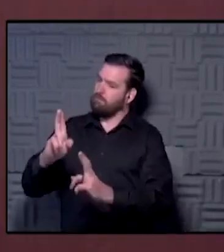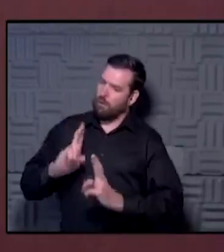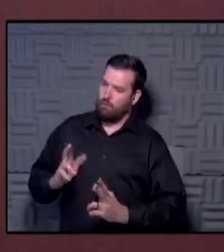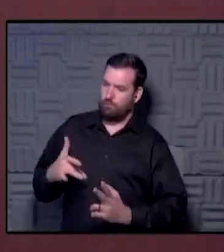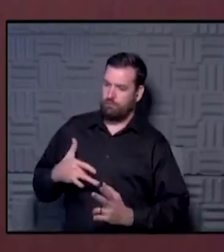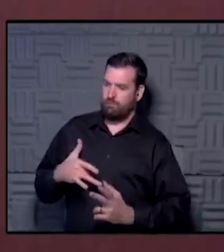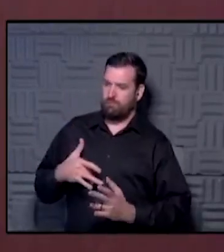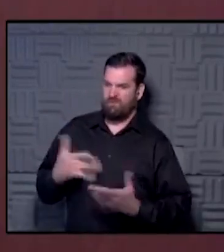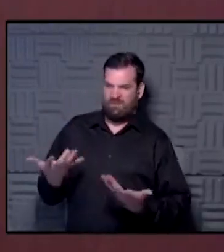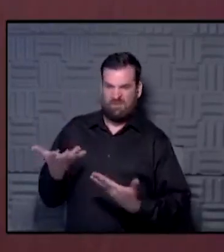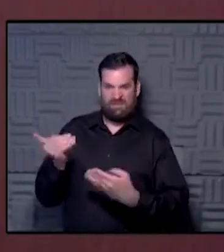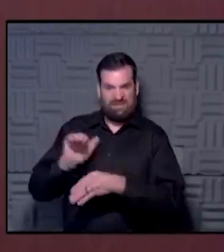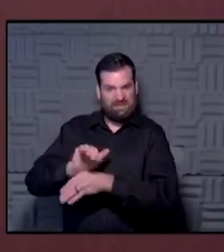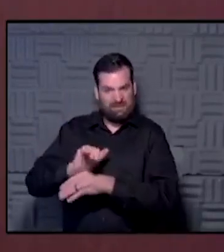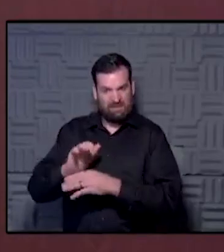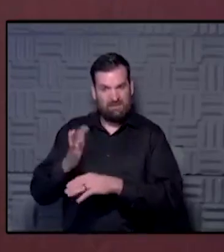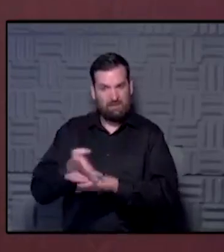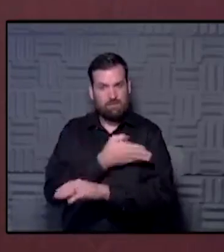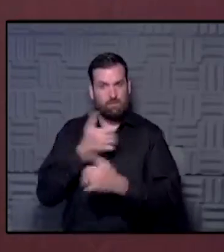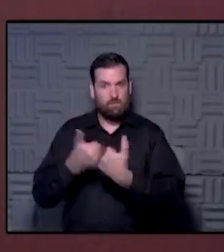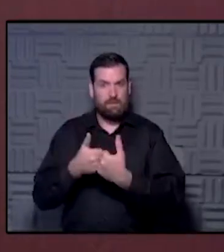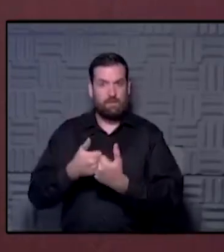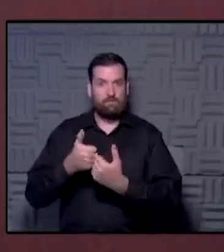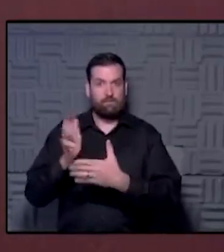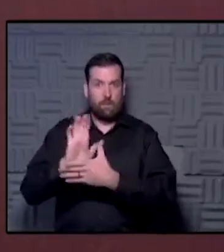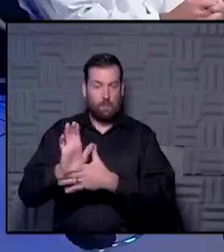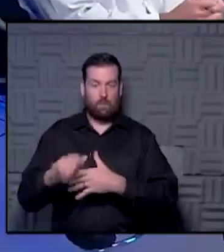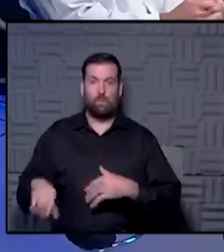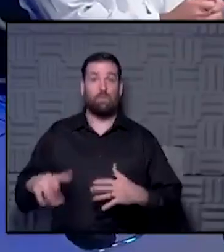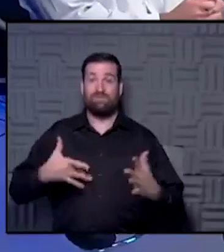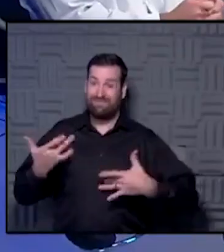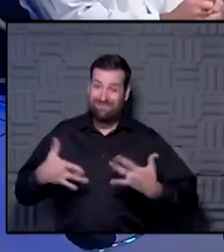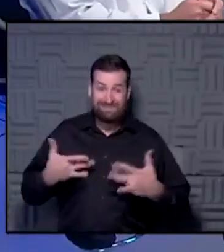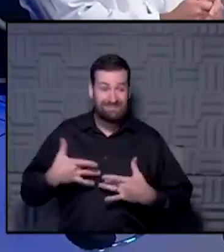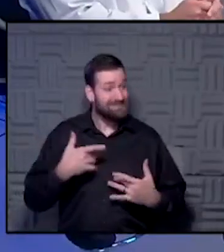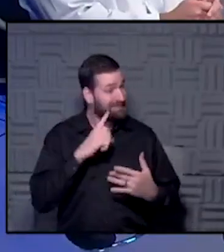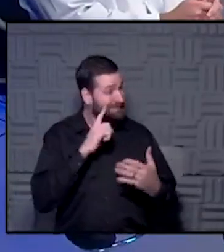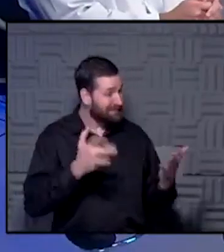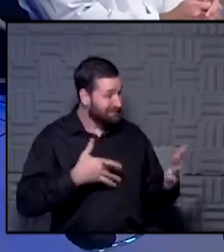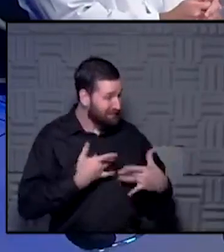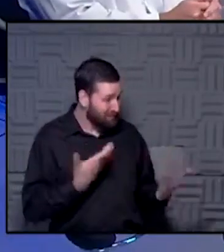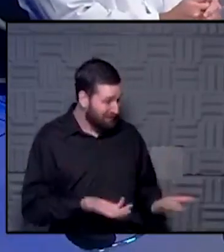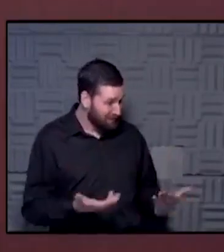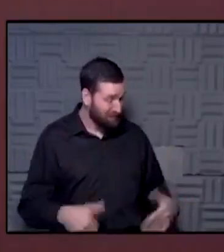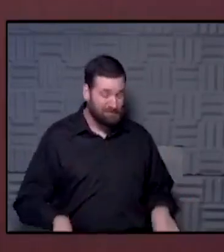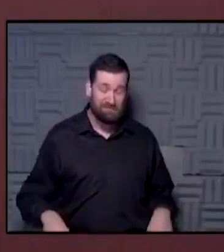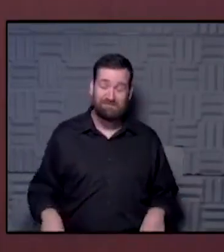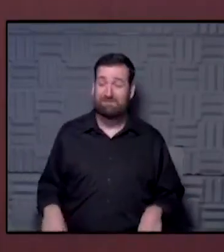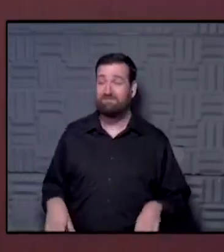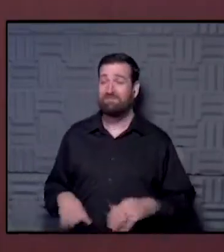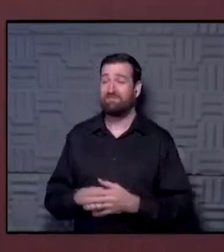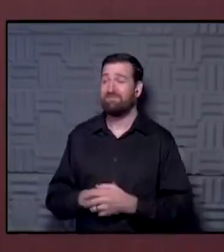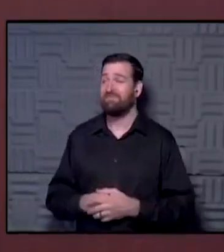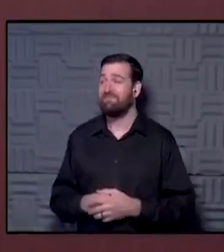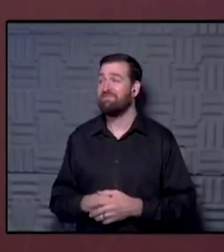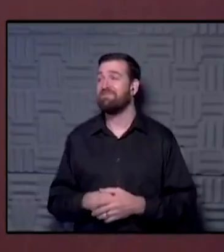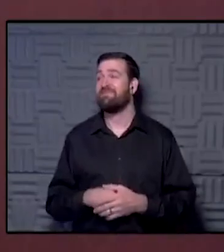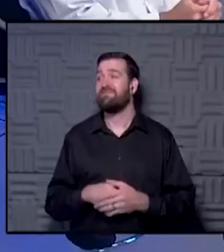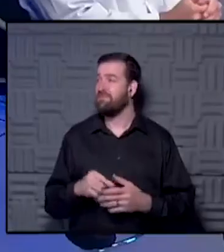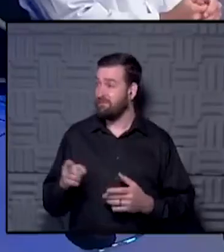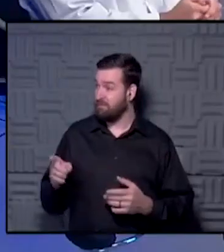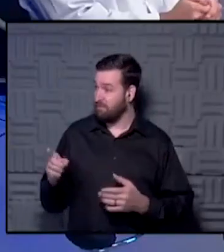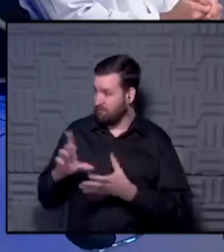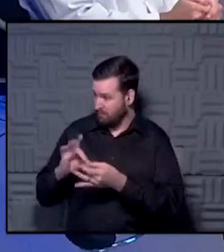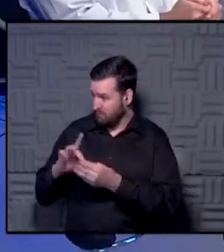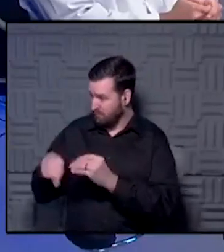to be at the pregame show today. And so, you know, special honor. We're delighted to have you here on our pregame really great. And so, but one of things- have